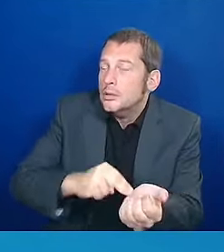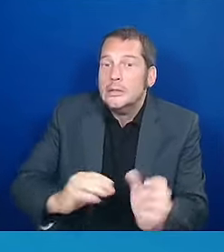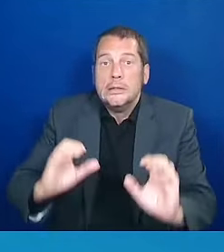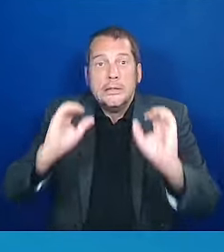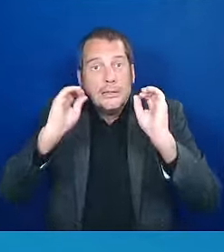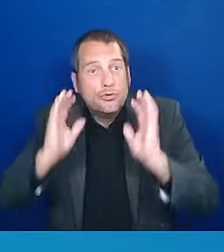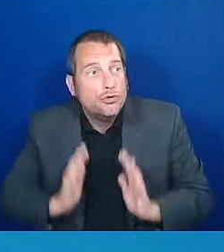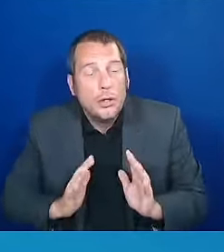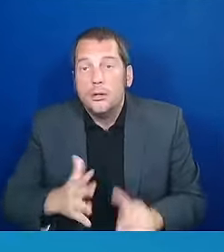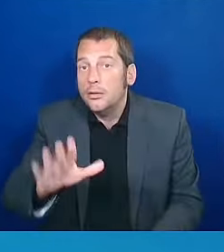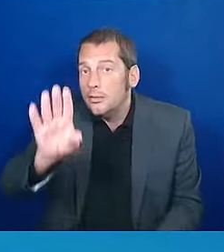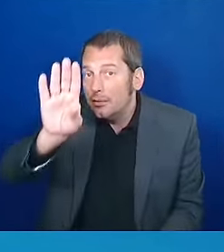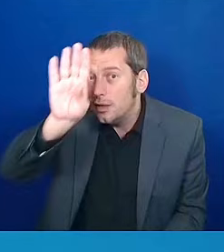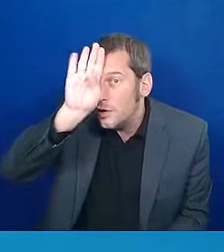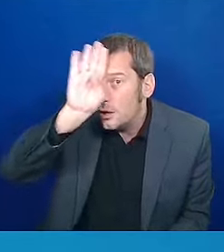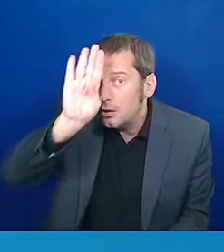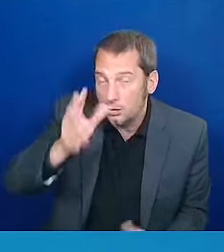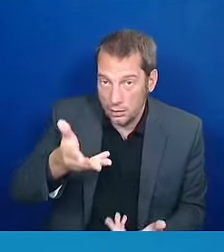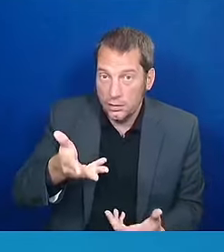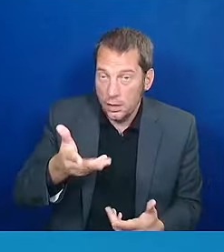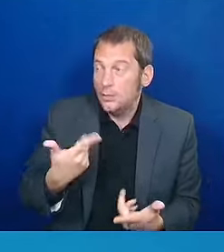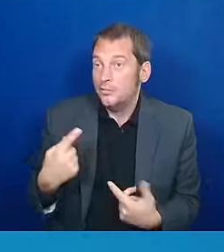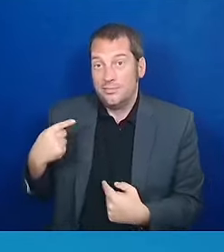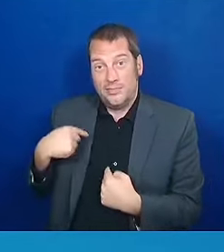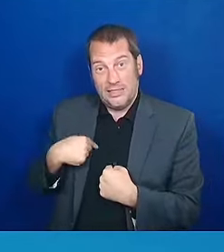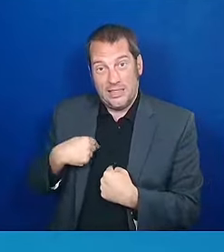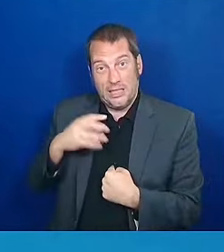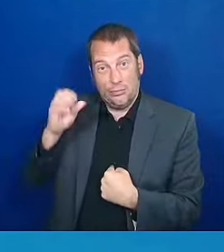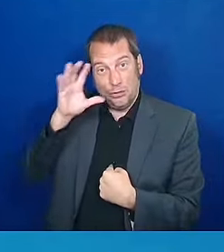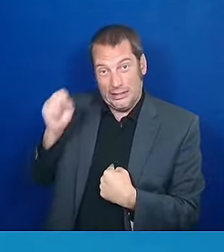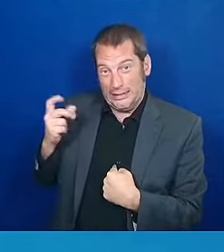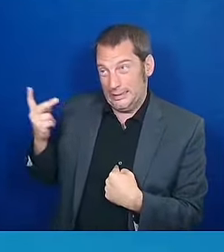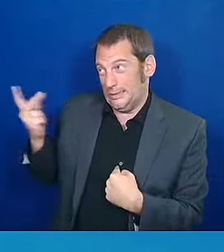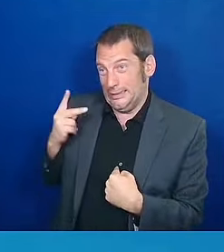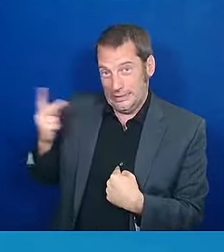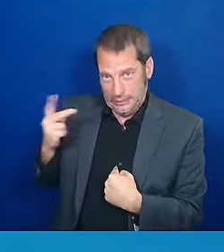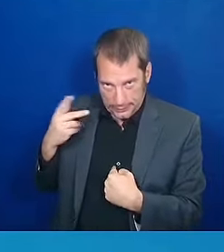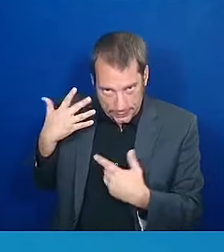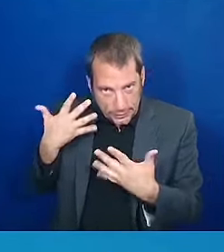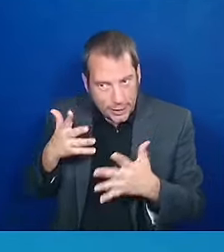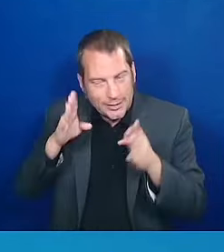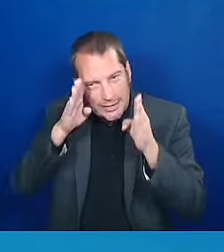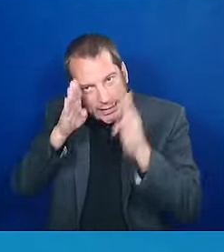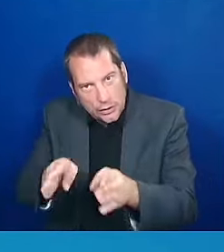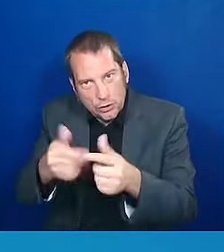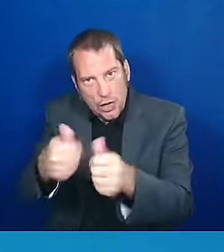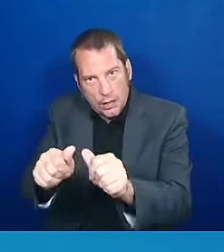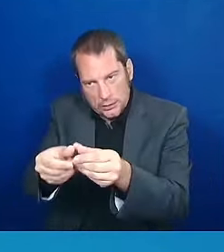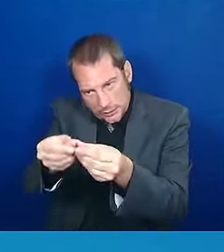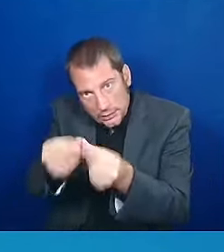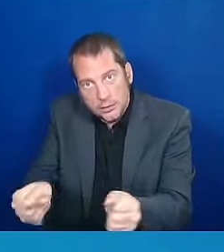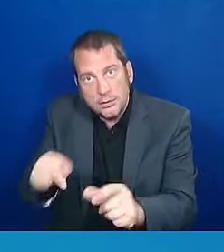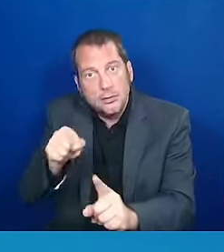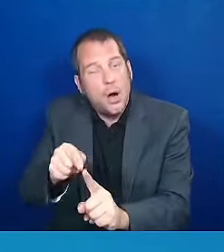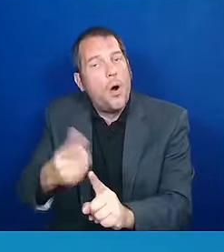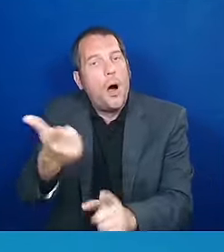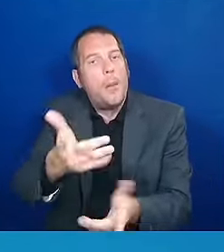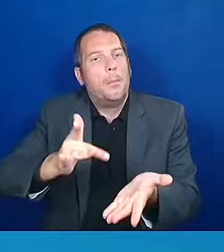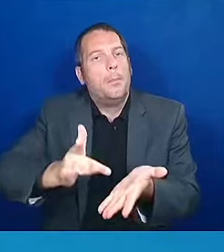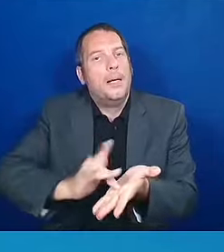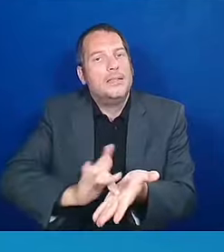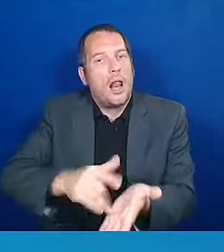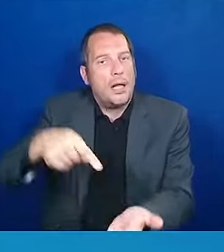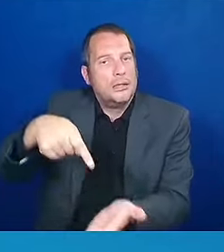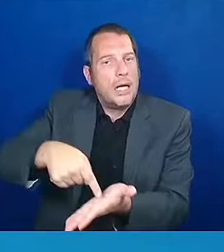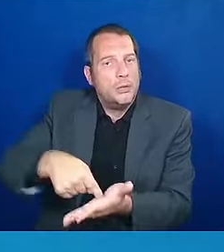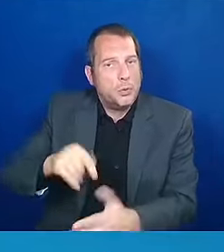The president and I have also taken on the issue of medical debt, finally making it so that medical debt, which is